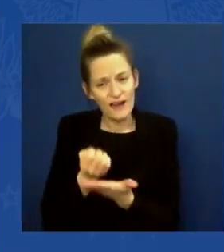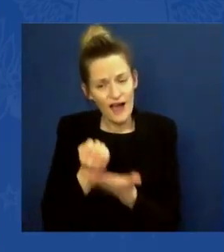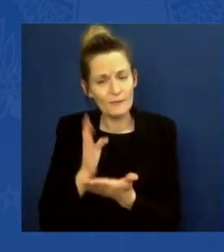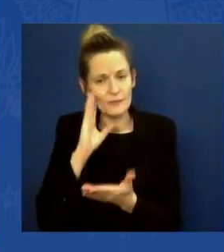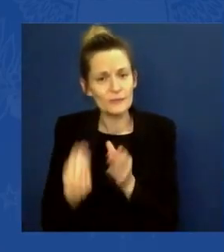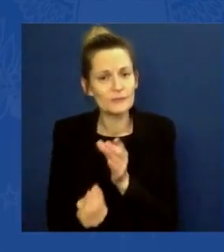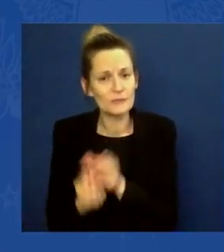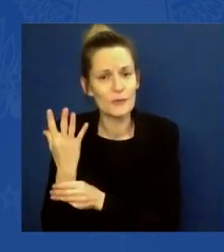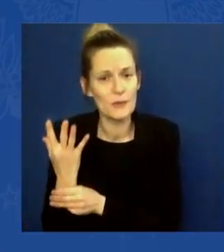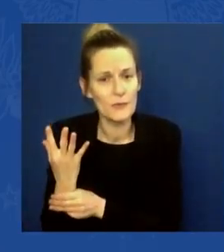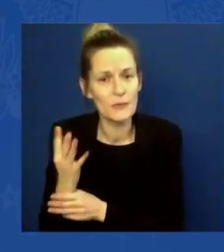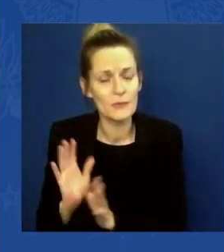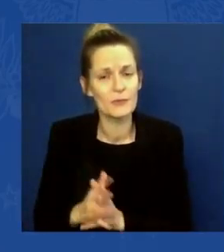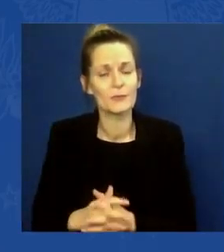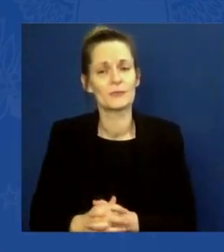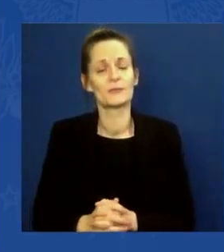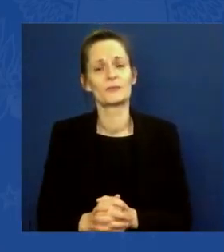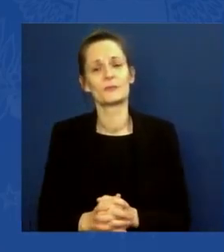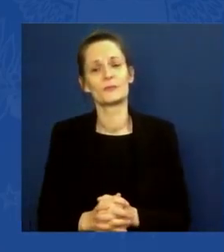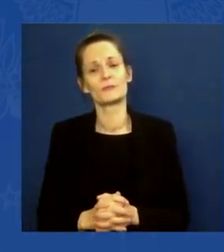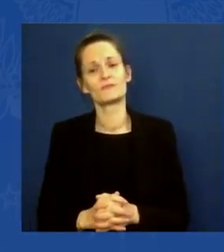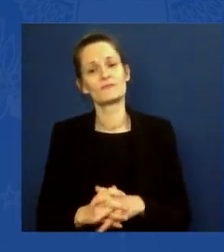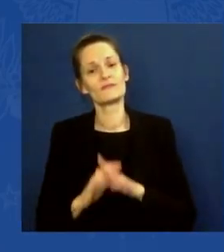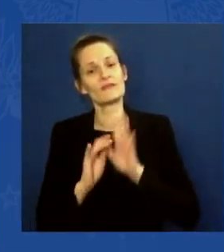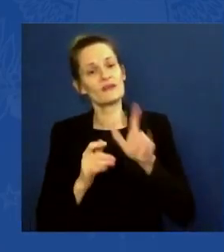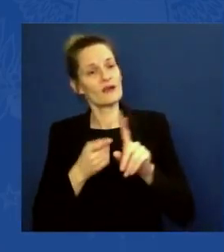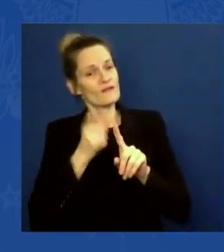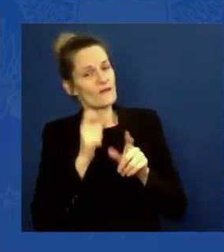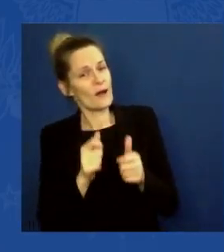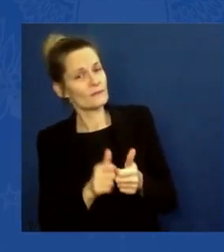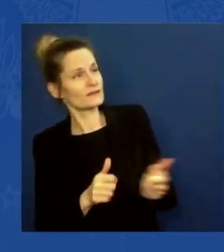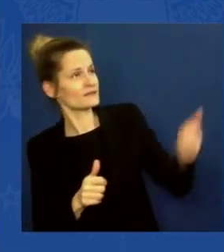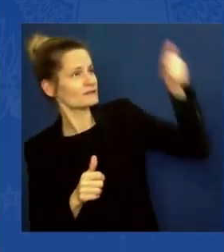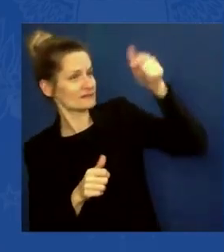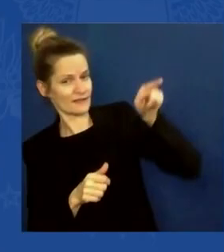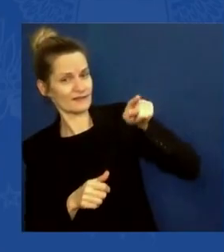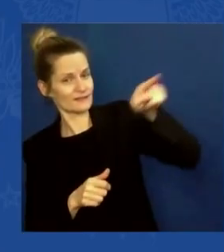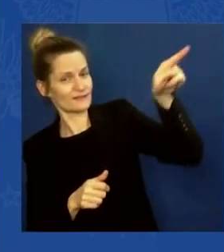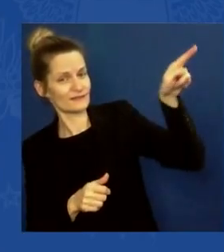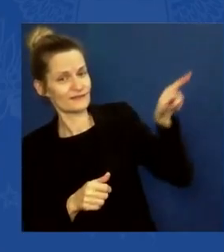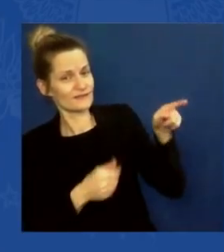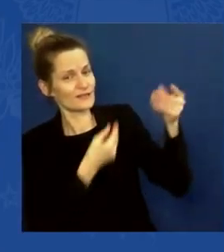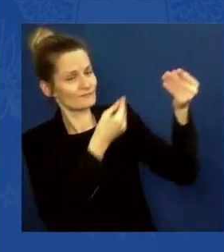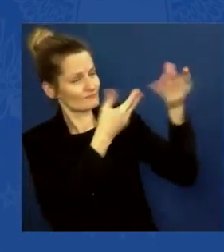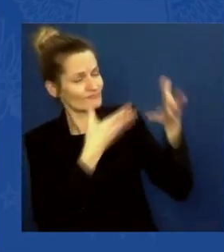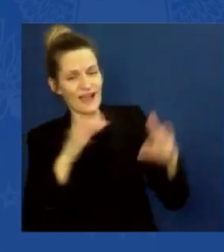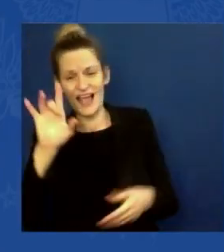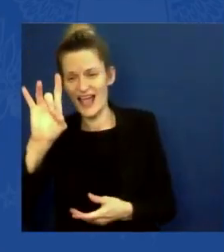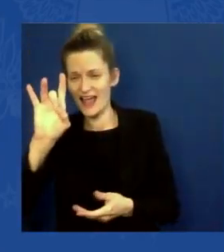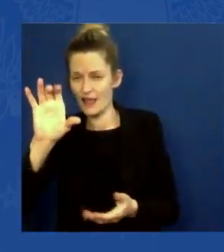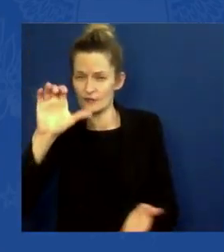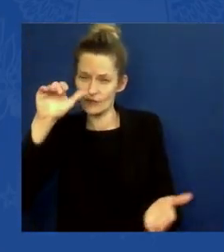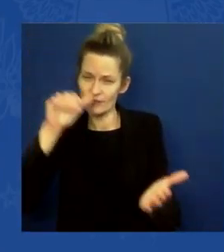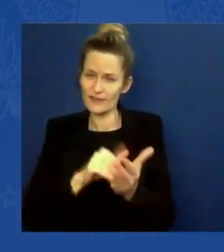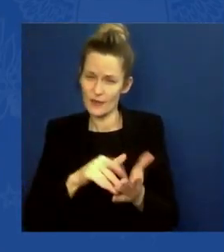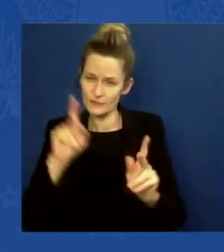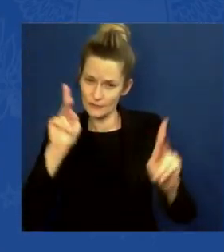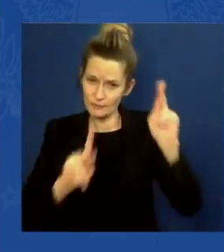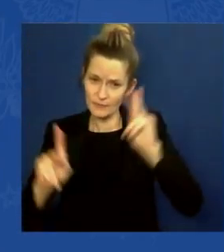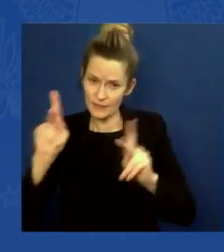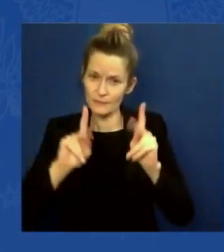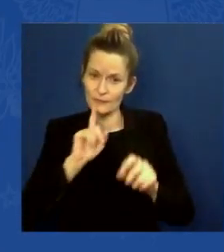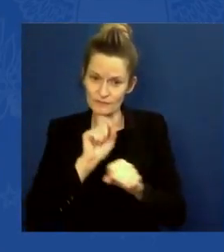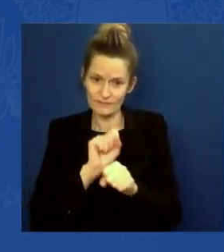American infrastructure bill will put 800,000 people to work. 800,000, including plumbers, pipefitters,